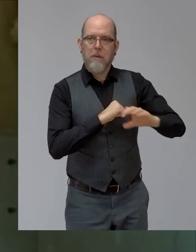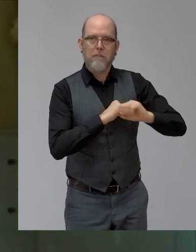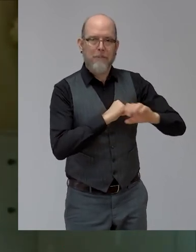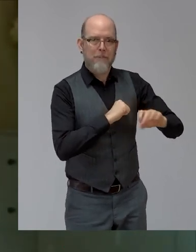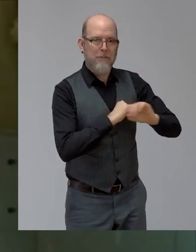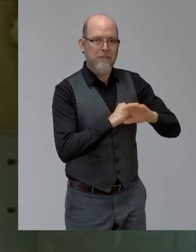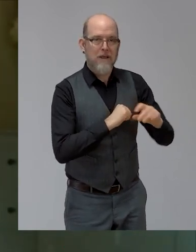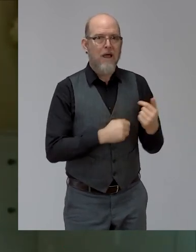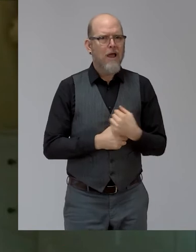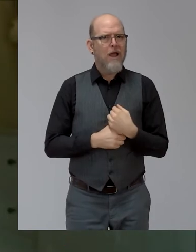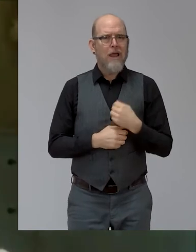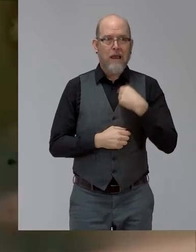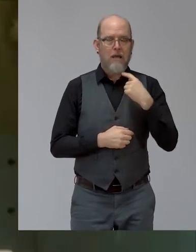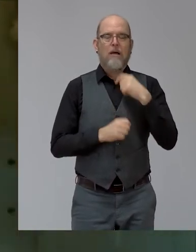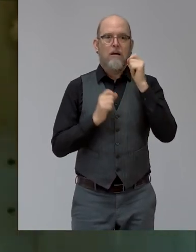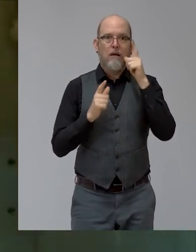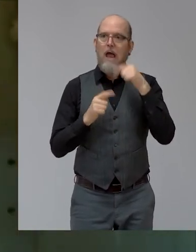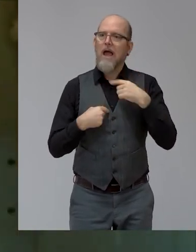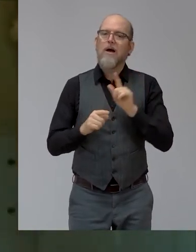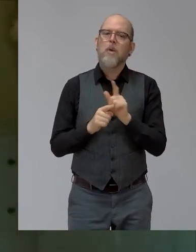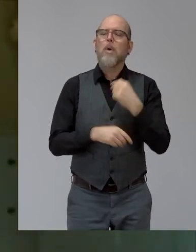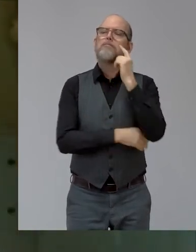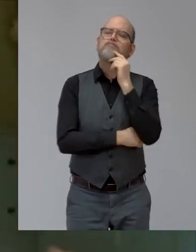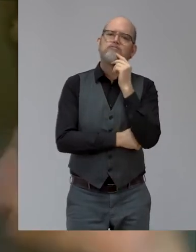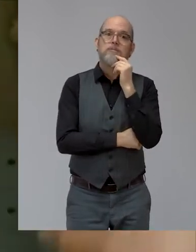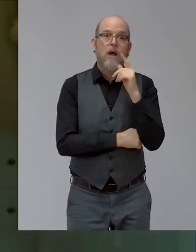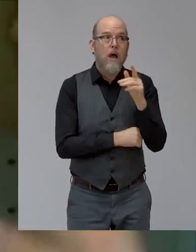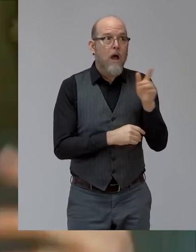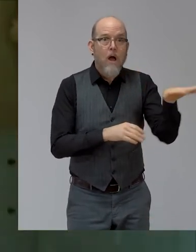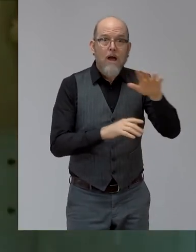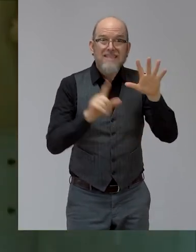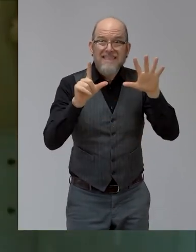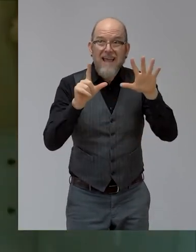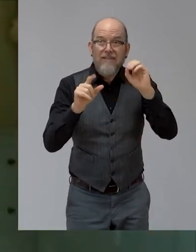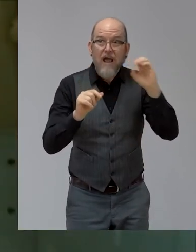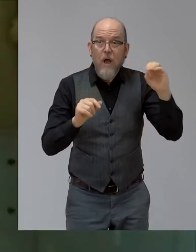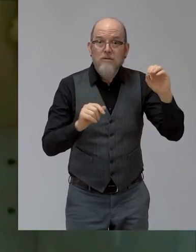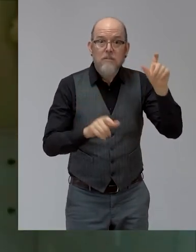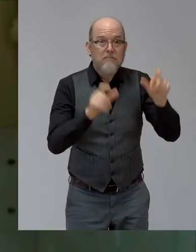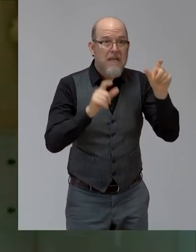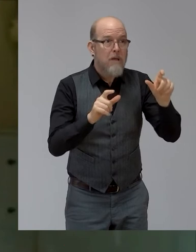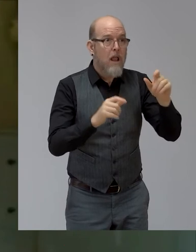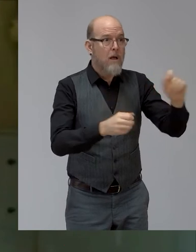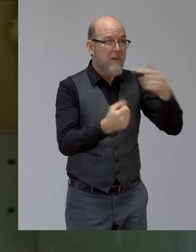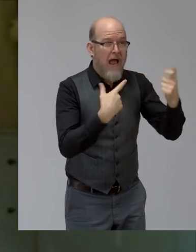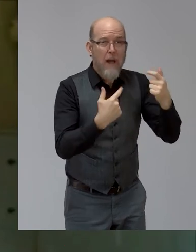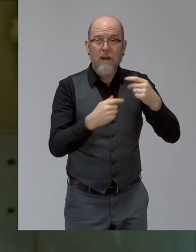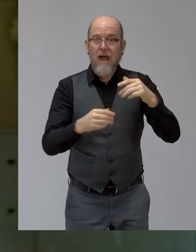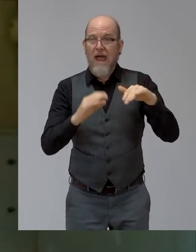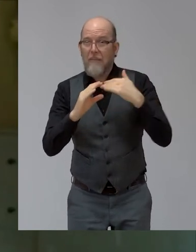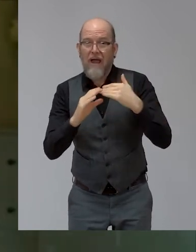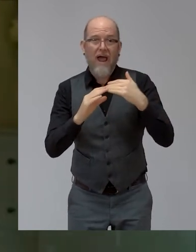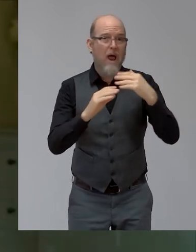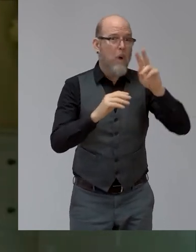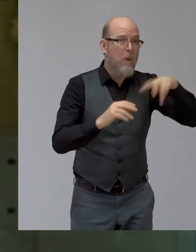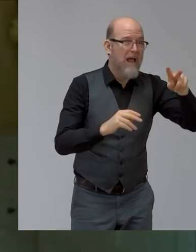expect the reaction I got. mean, I got 7,000 emails, WhatsApp messages, parcels, food parcels from all over the world. I mean, it was great.